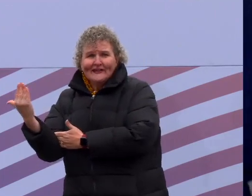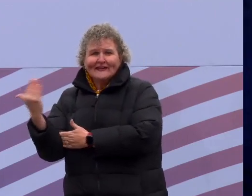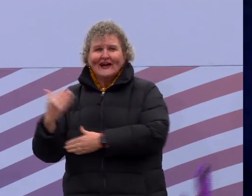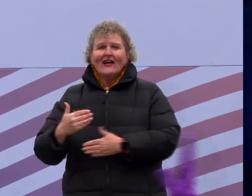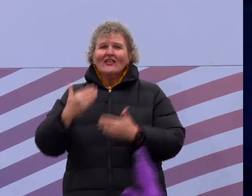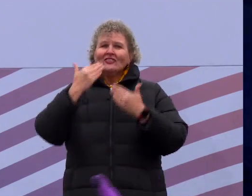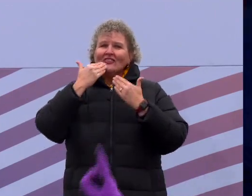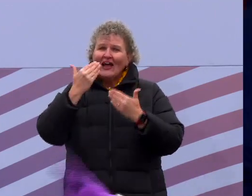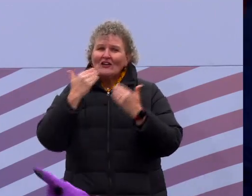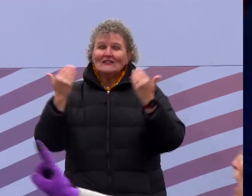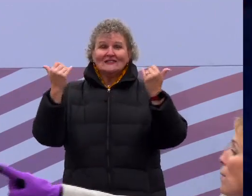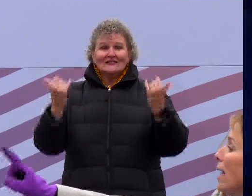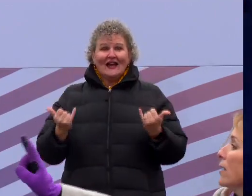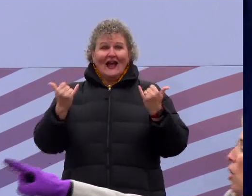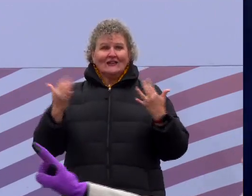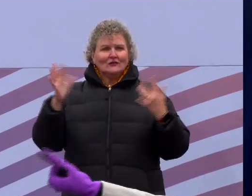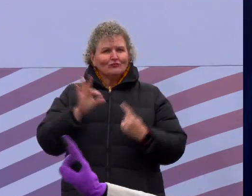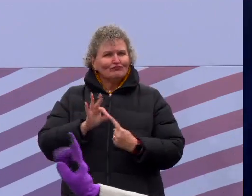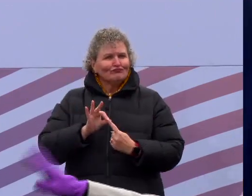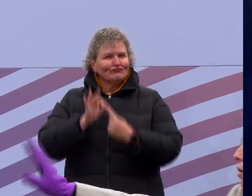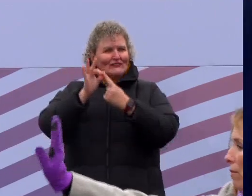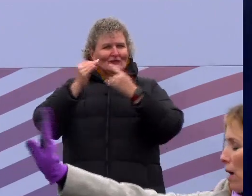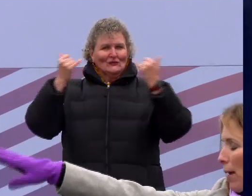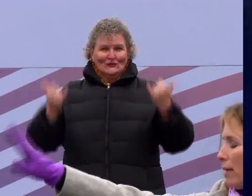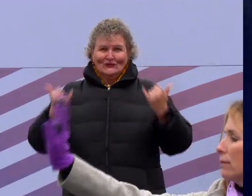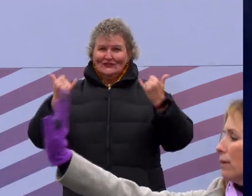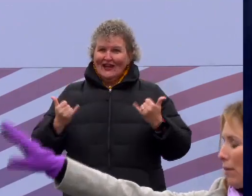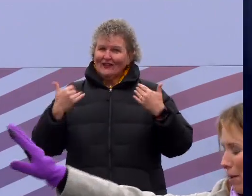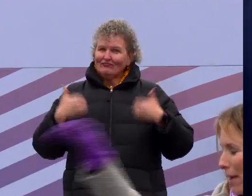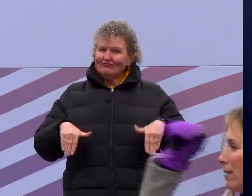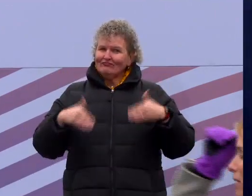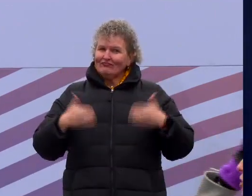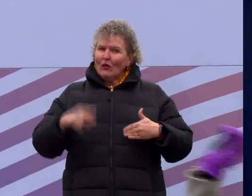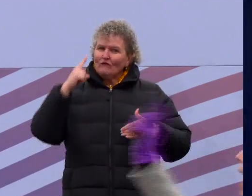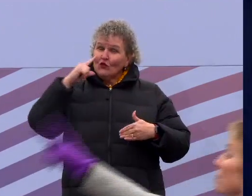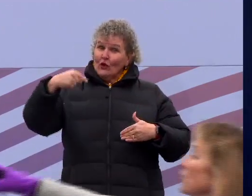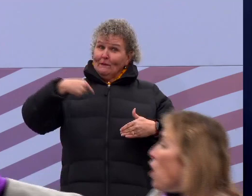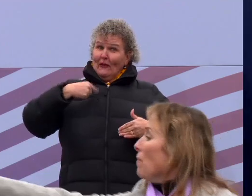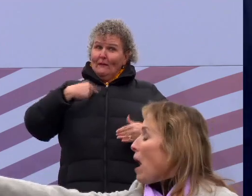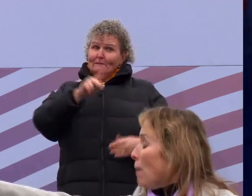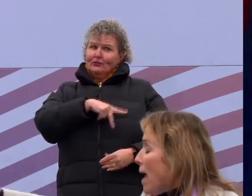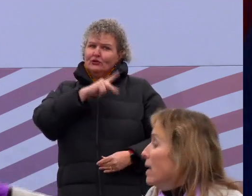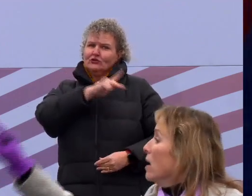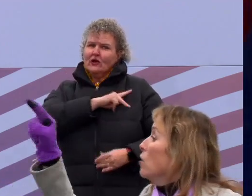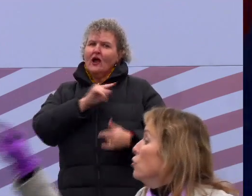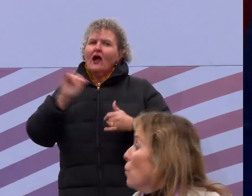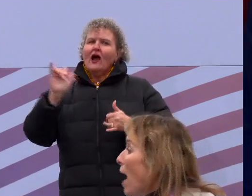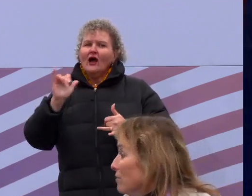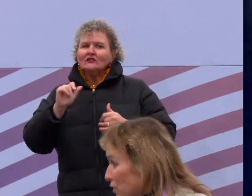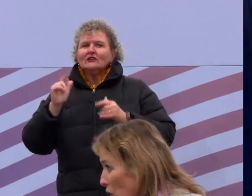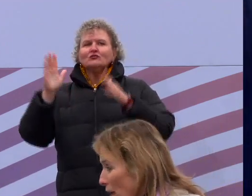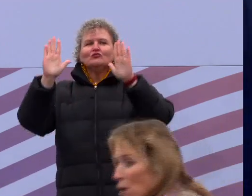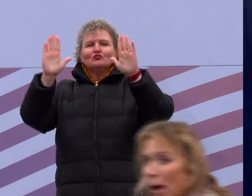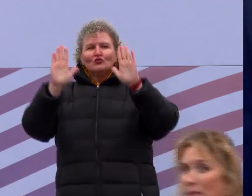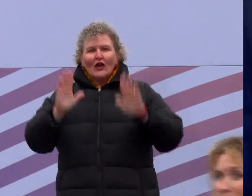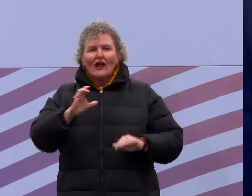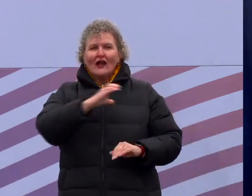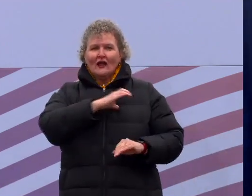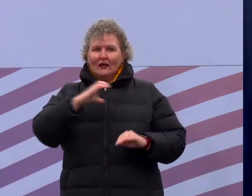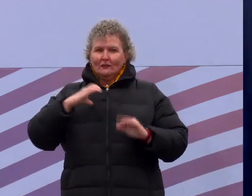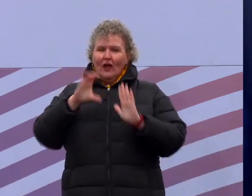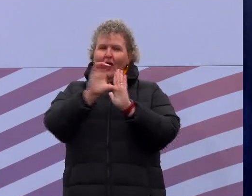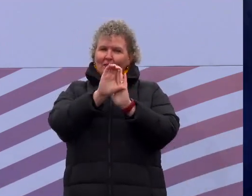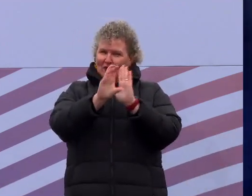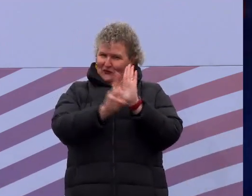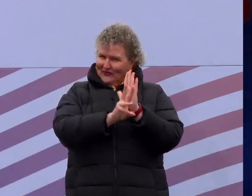This is a special day, truly, for me personally and for our great Commonwealth. This day would not